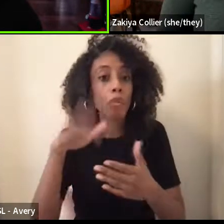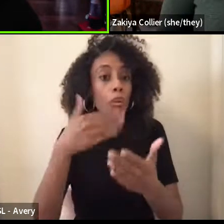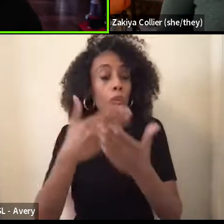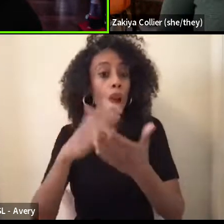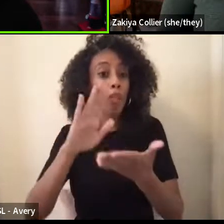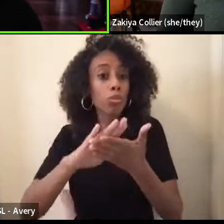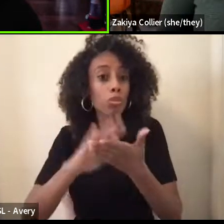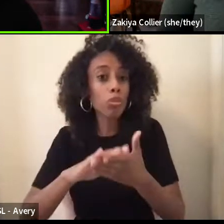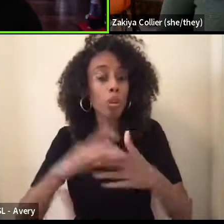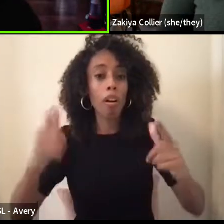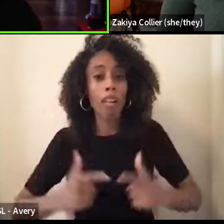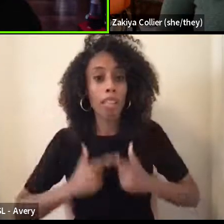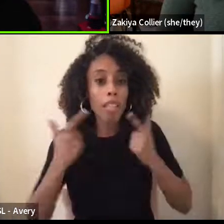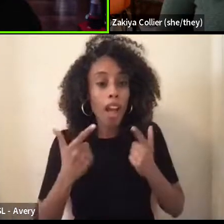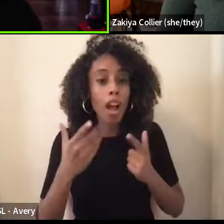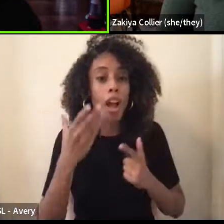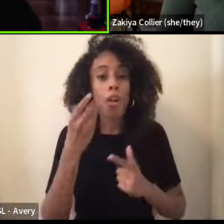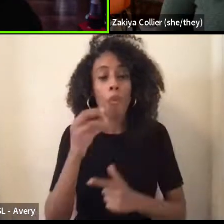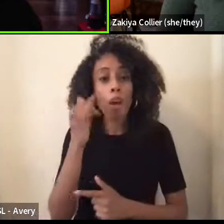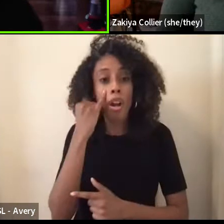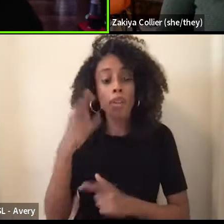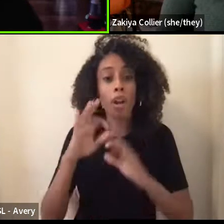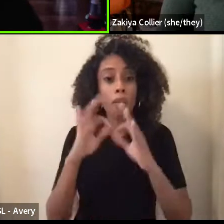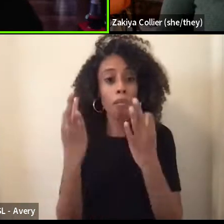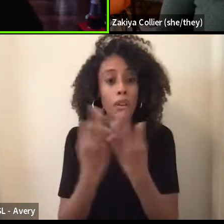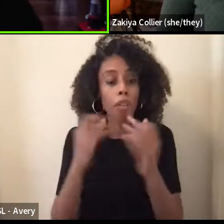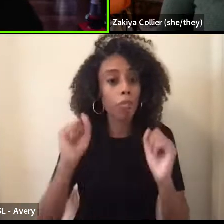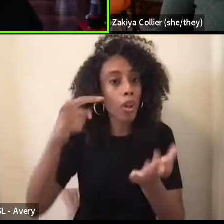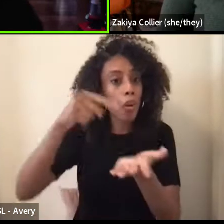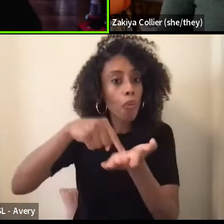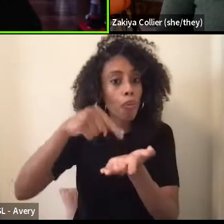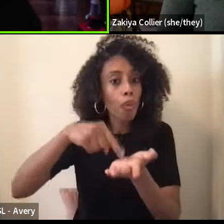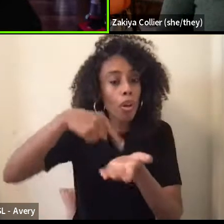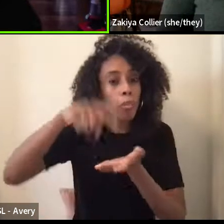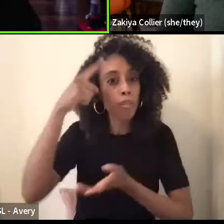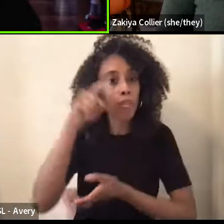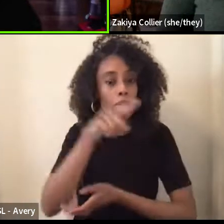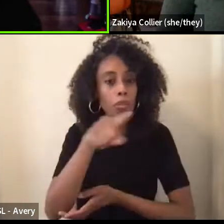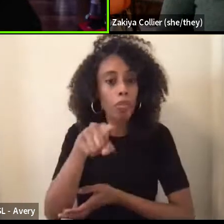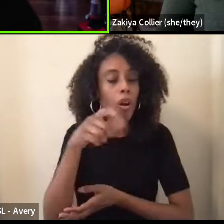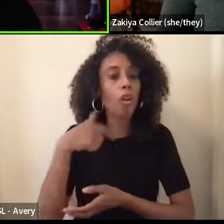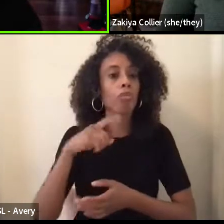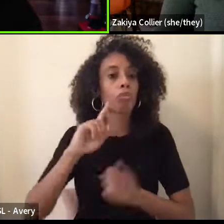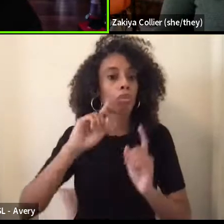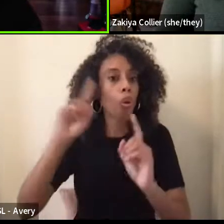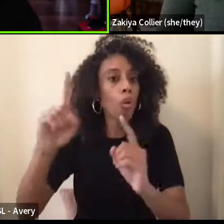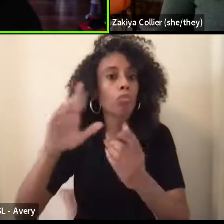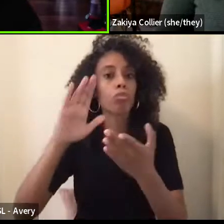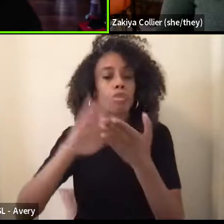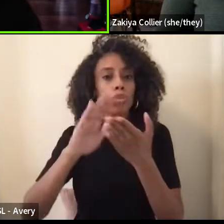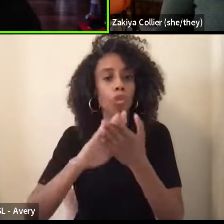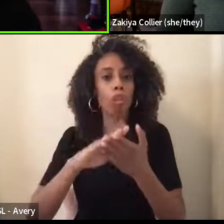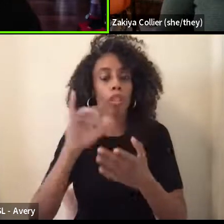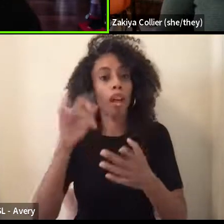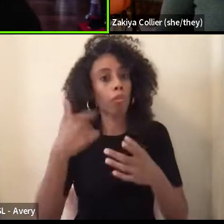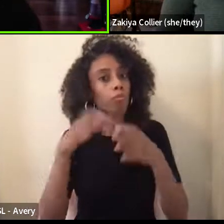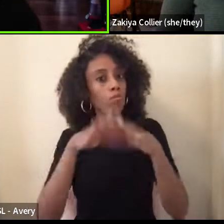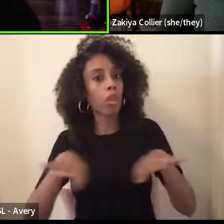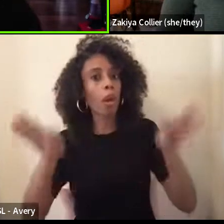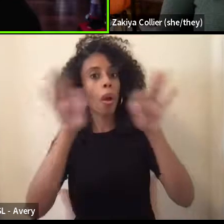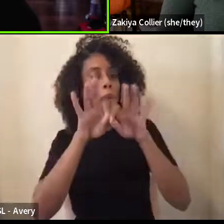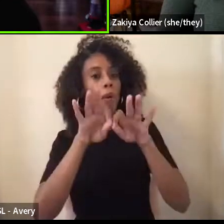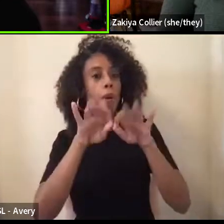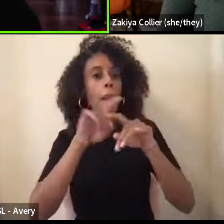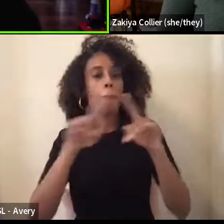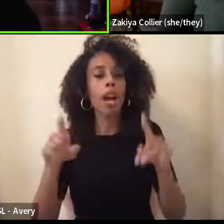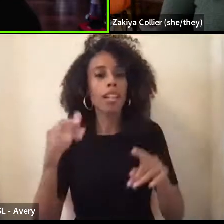go, that was a big deal, you know? And I mean, you know, that kind of highlights the inequities that we see even today. But having